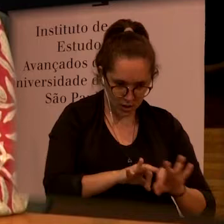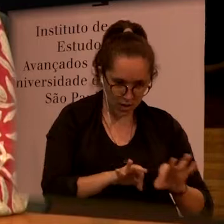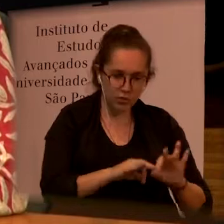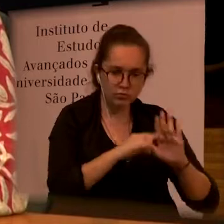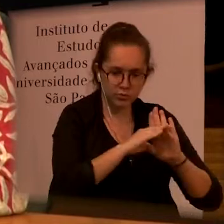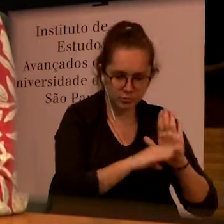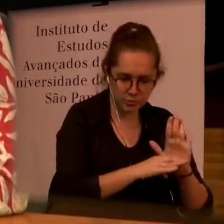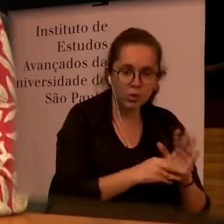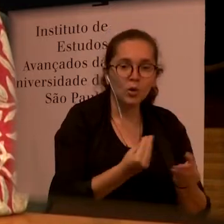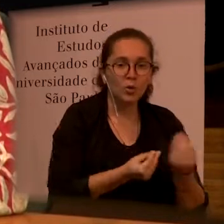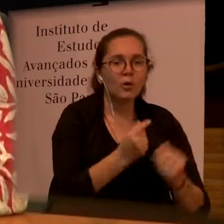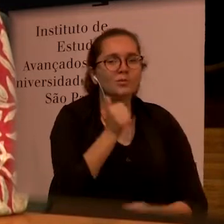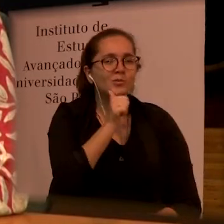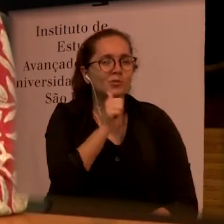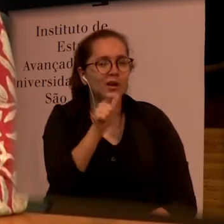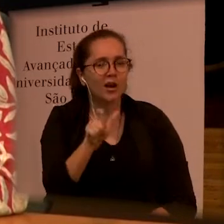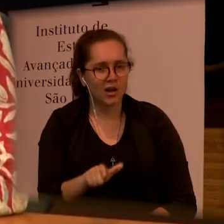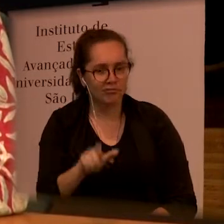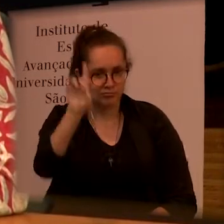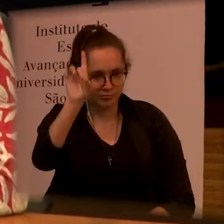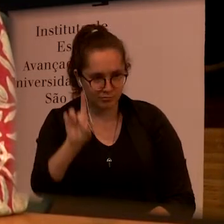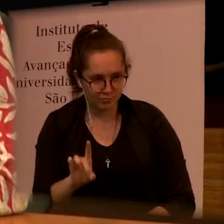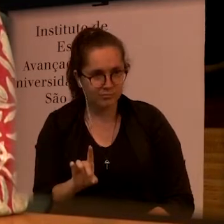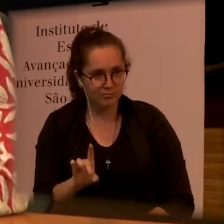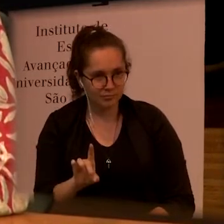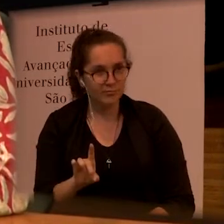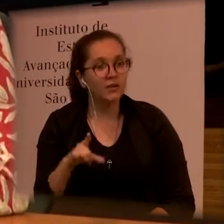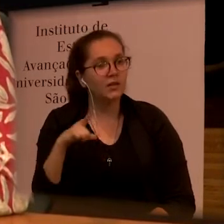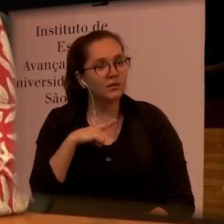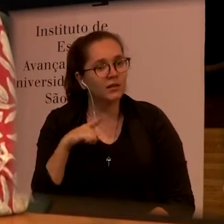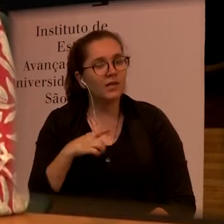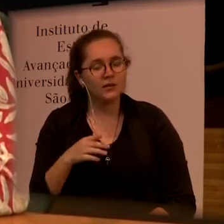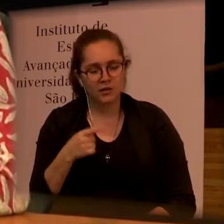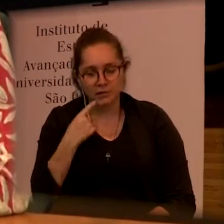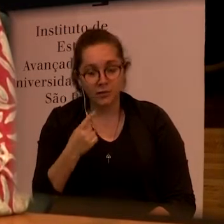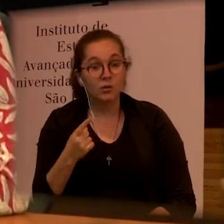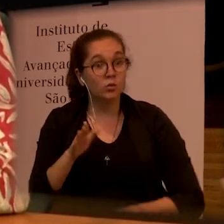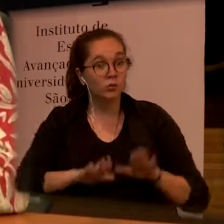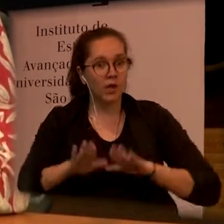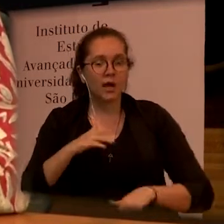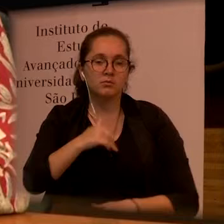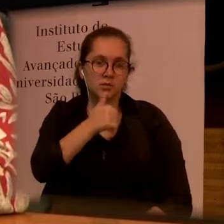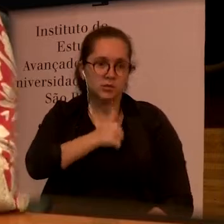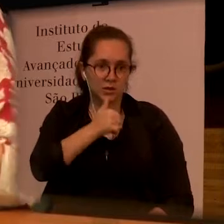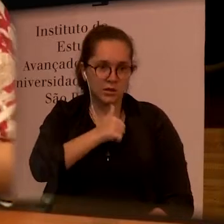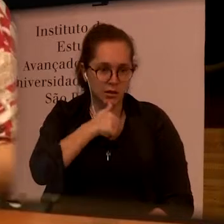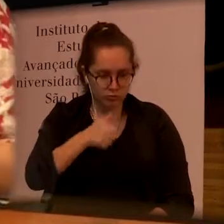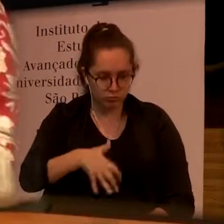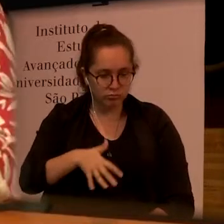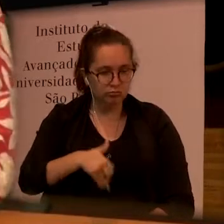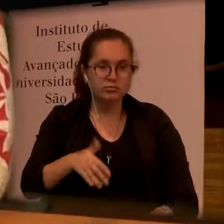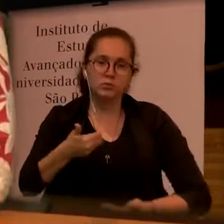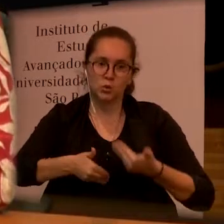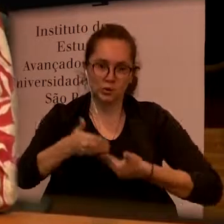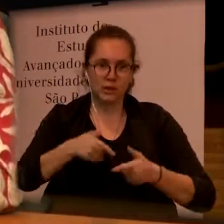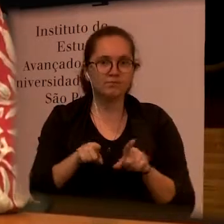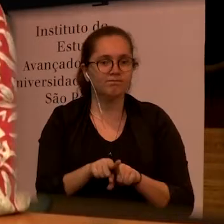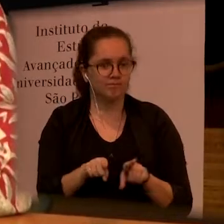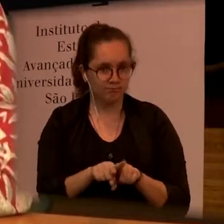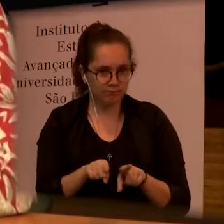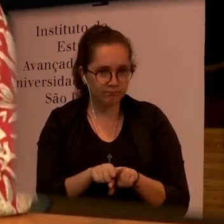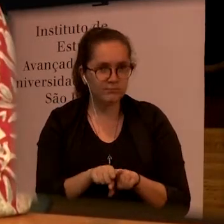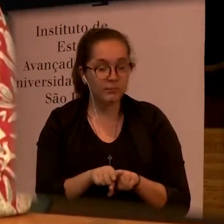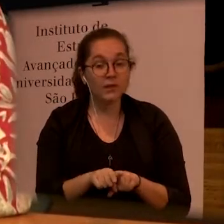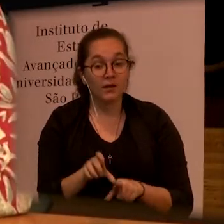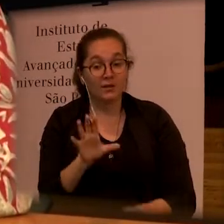when we started I thought this is a very small issue or it's an issue for it's a big issue for a small number of